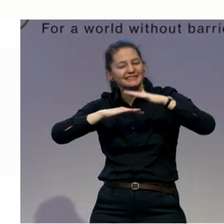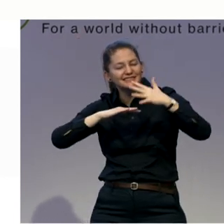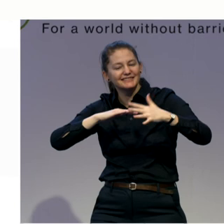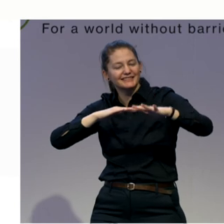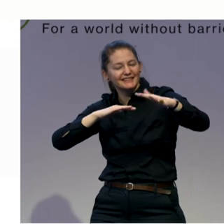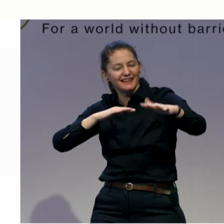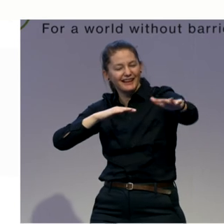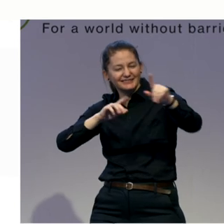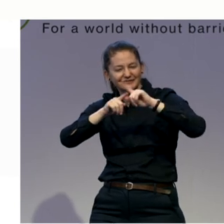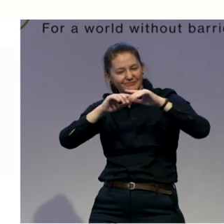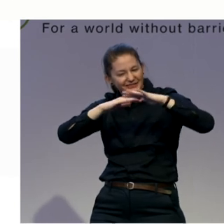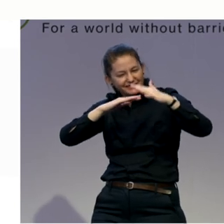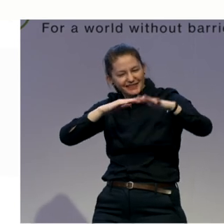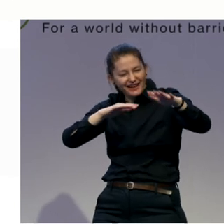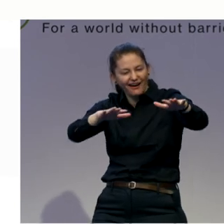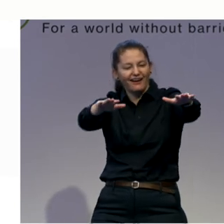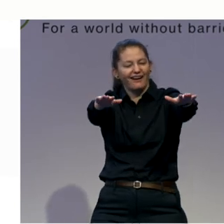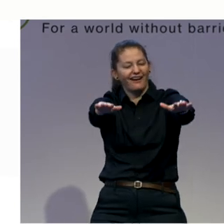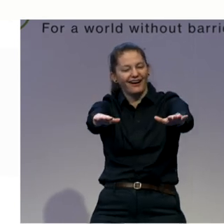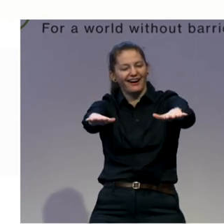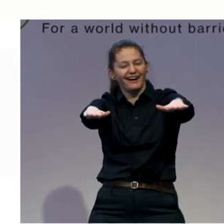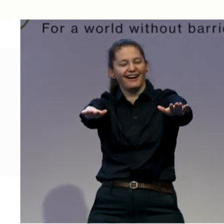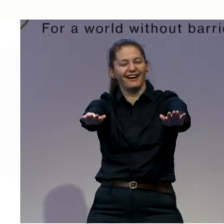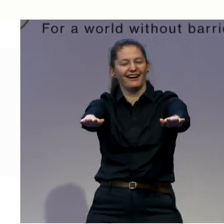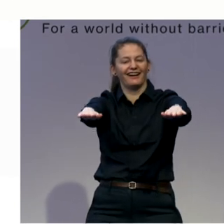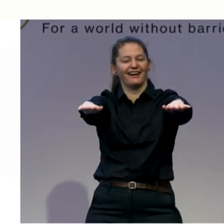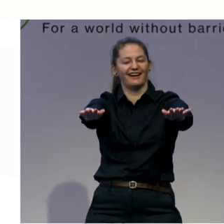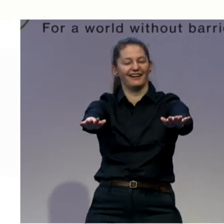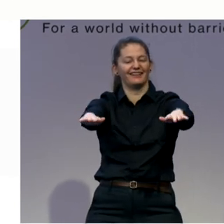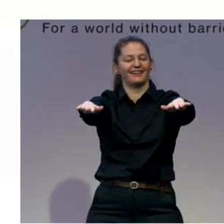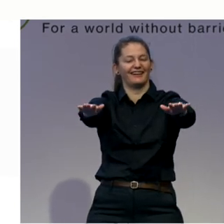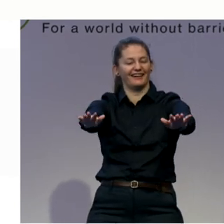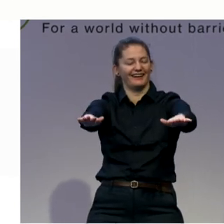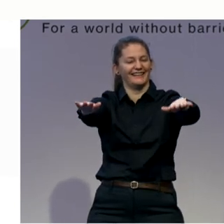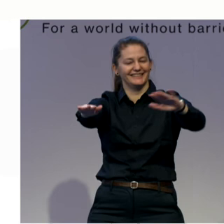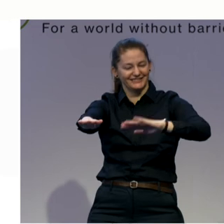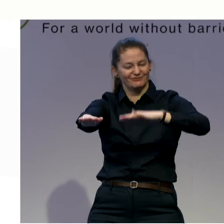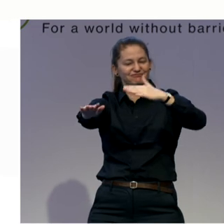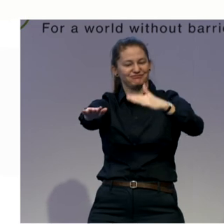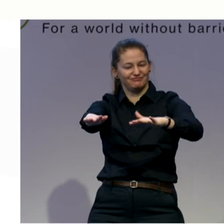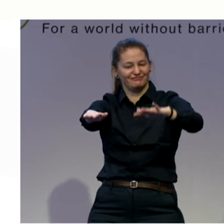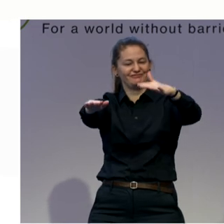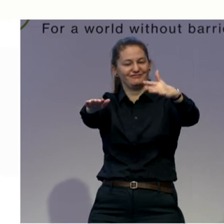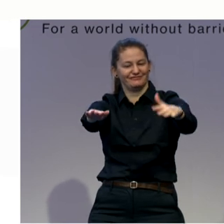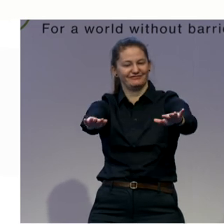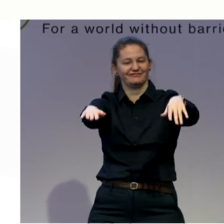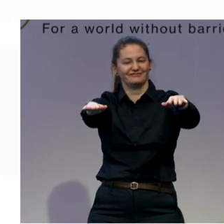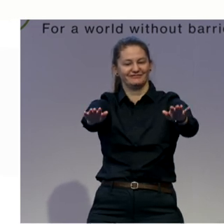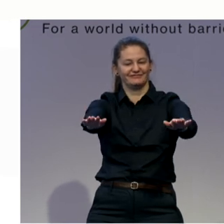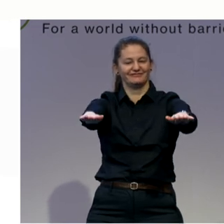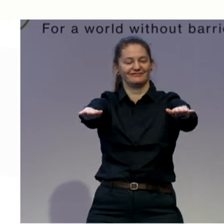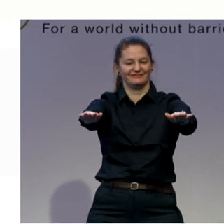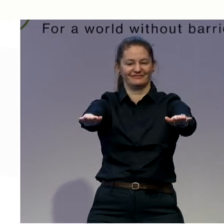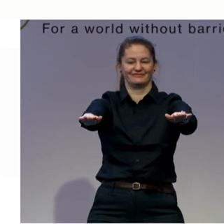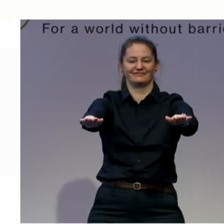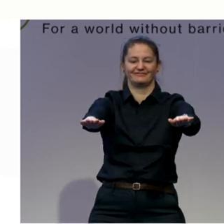times. Keeping your shoulders down. Five. Four. Three. Two. One. Now rotate